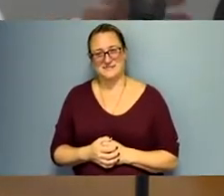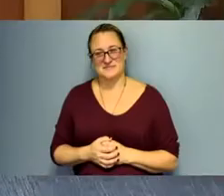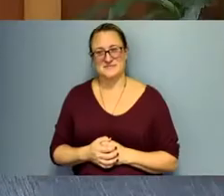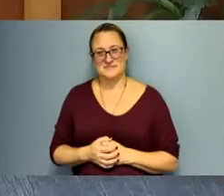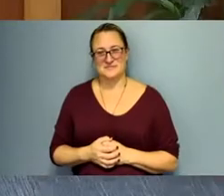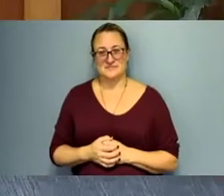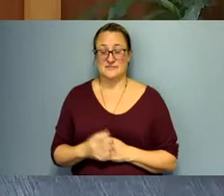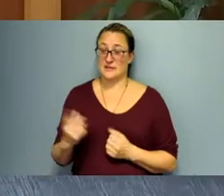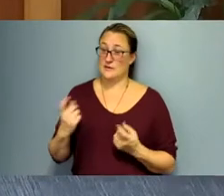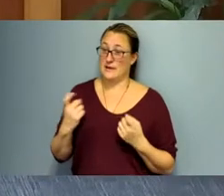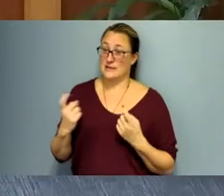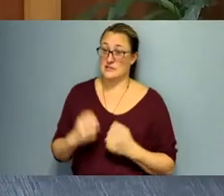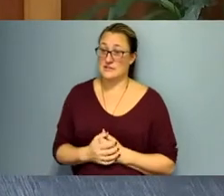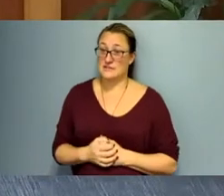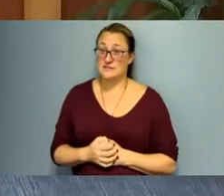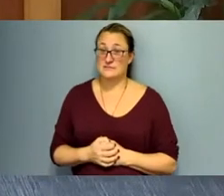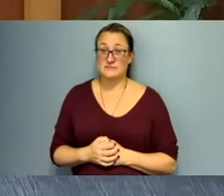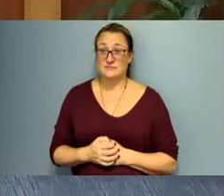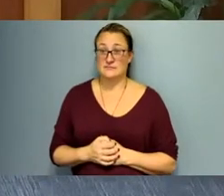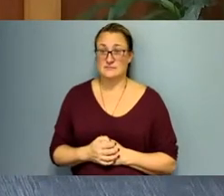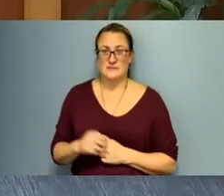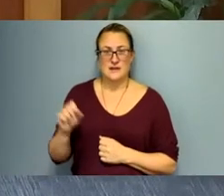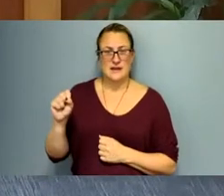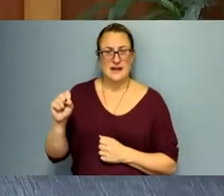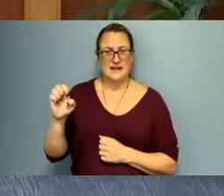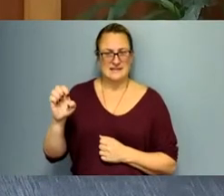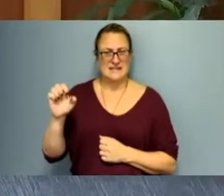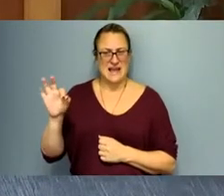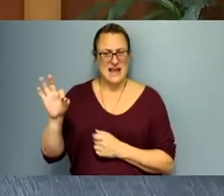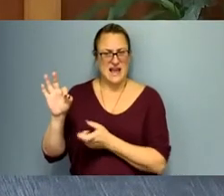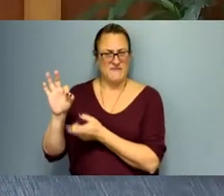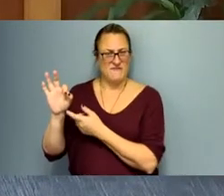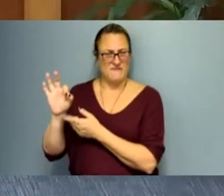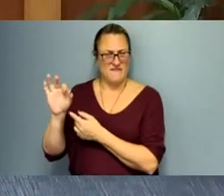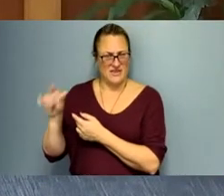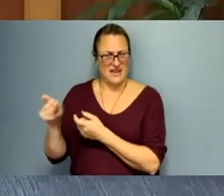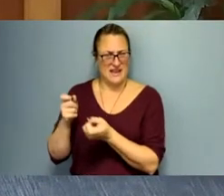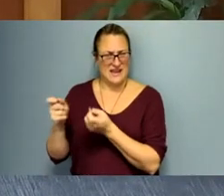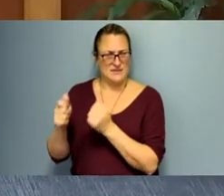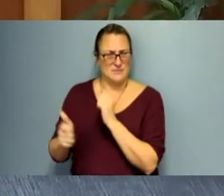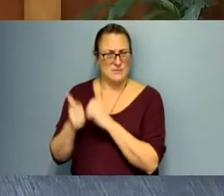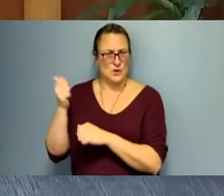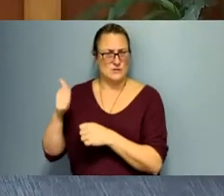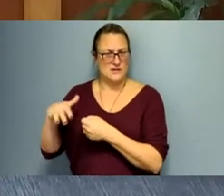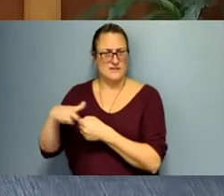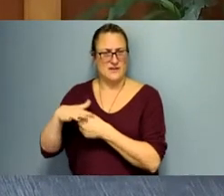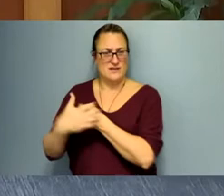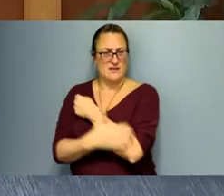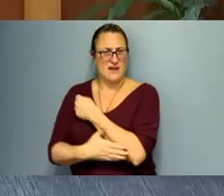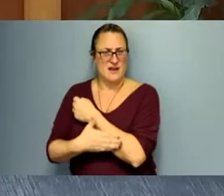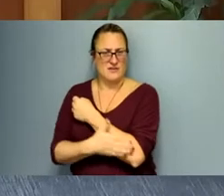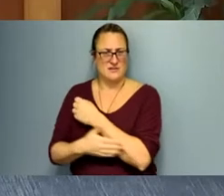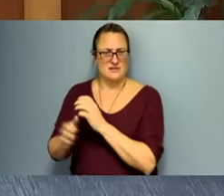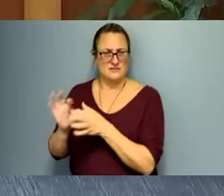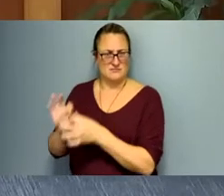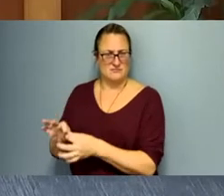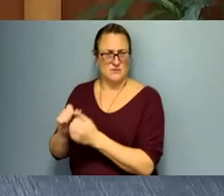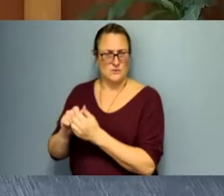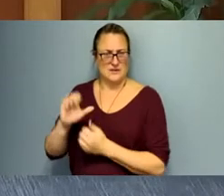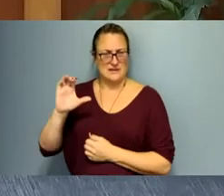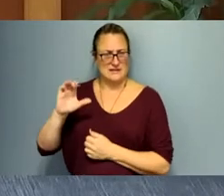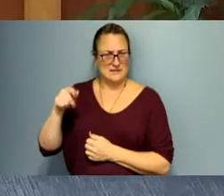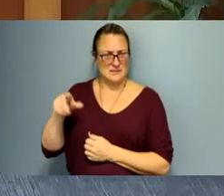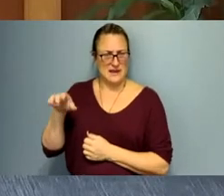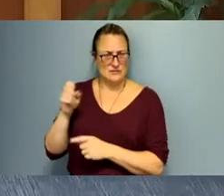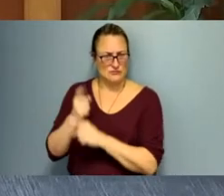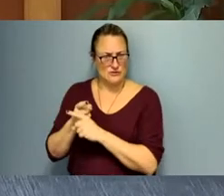Questions? And SEF, I believe, handles most of the counties that have gone with the CPACE program. that? Yeah. Okay.